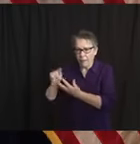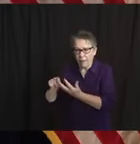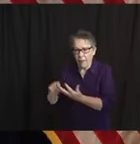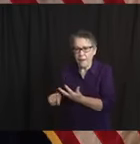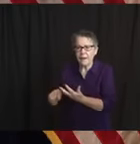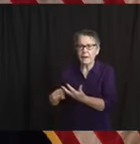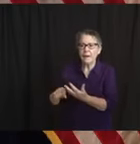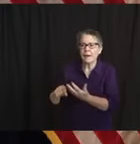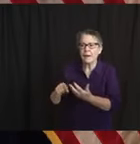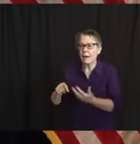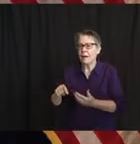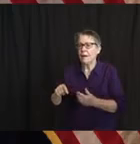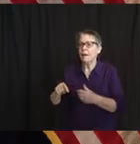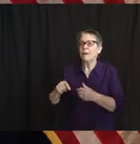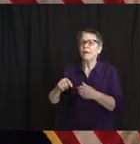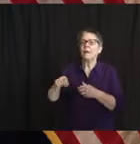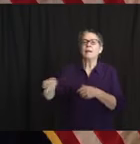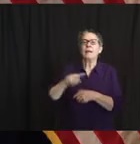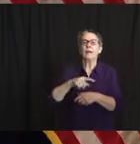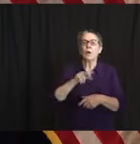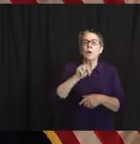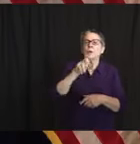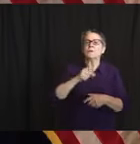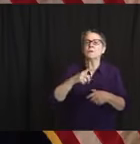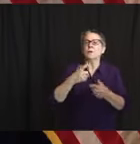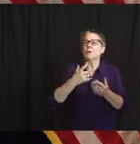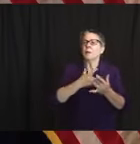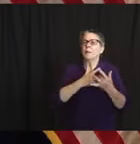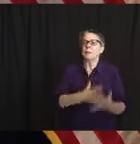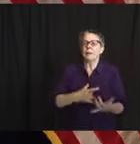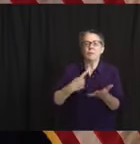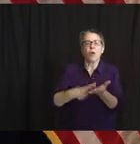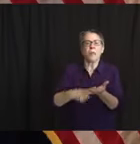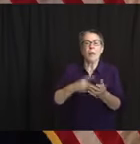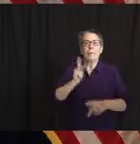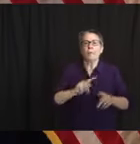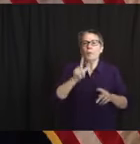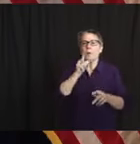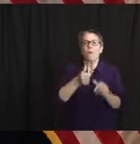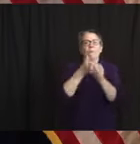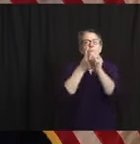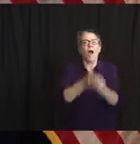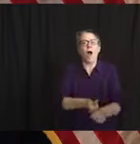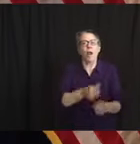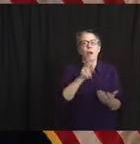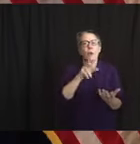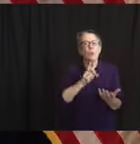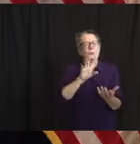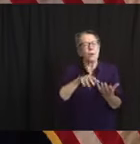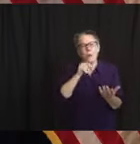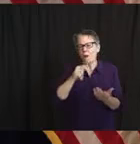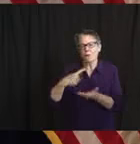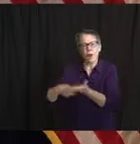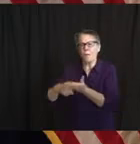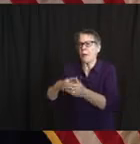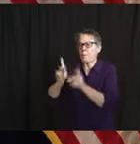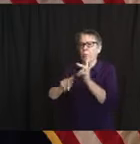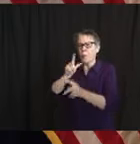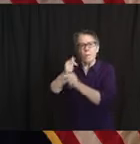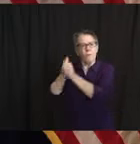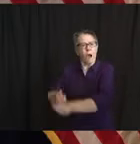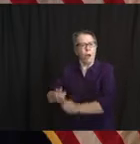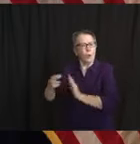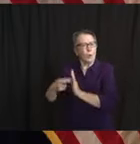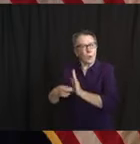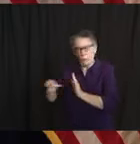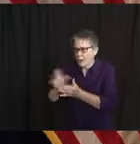matter is you all have been extraordinary. No other state like us in America, the compliance, the spirit of